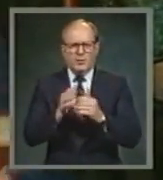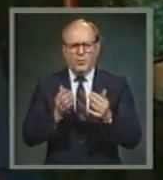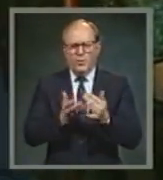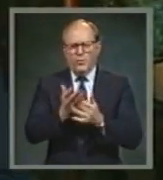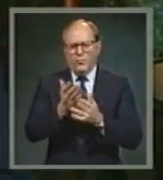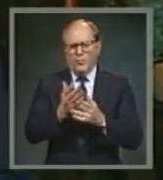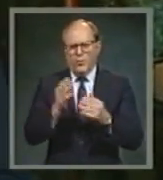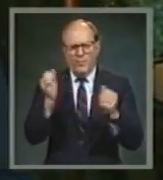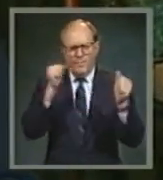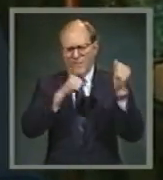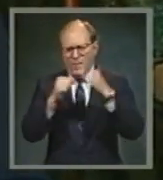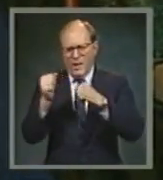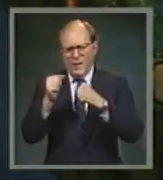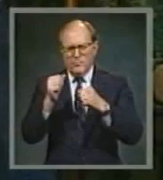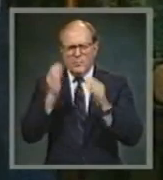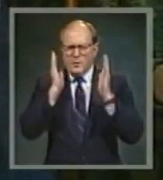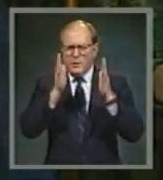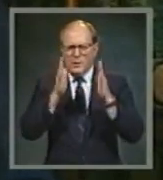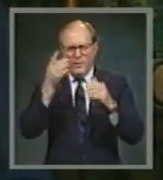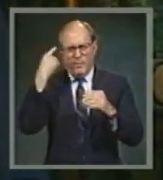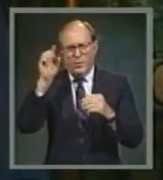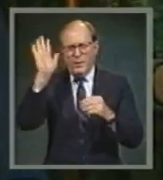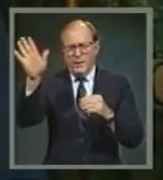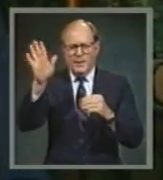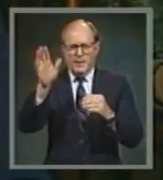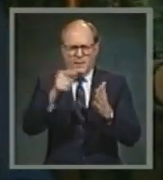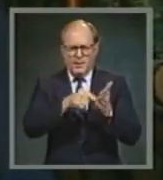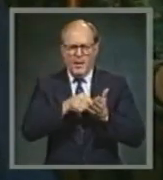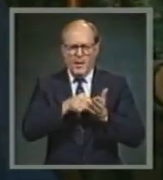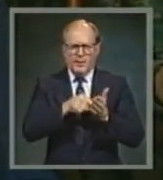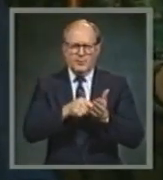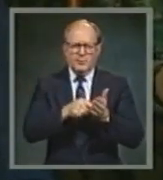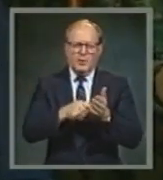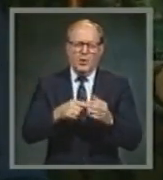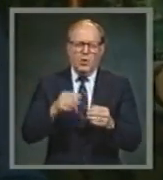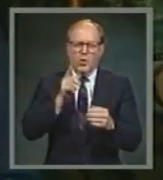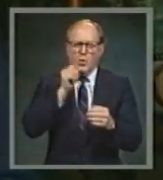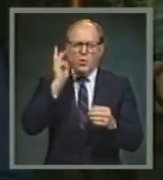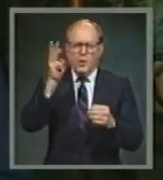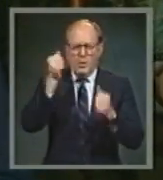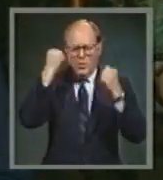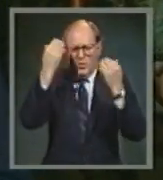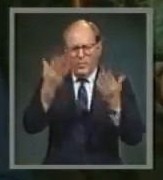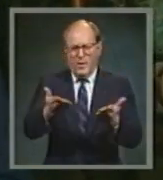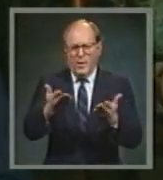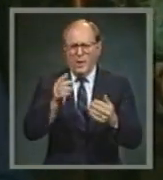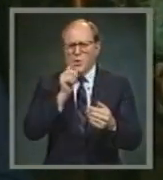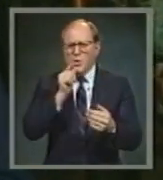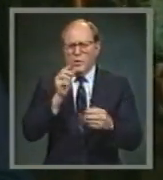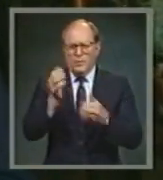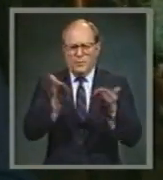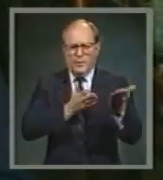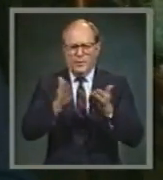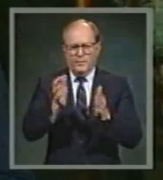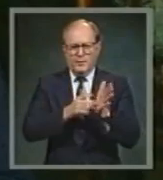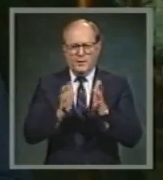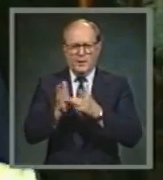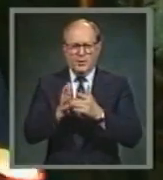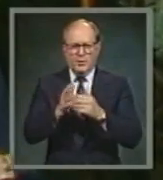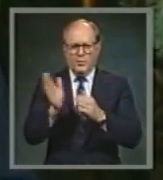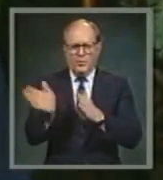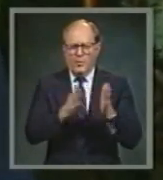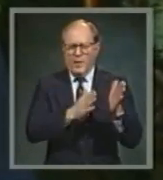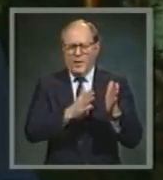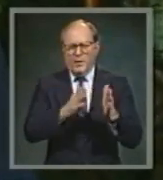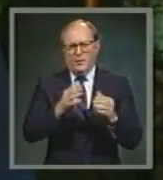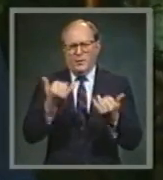thickest fight, listening for His orders, ready to obey? Who will follow Jesus, serving Him today? Then